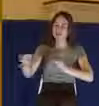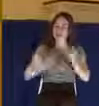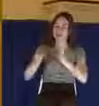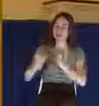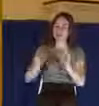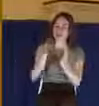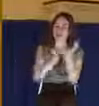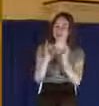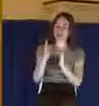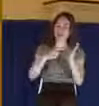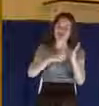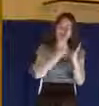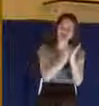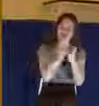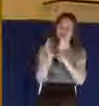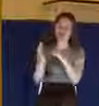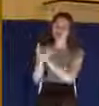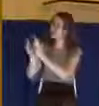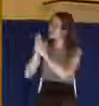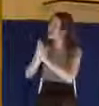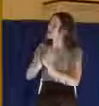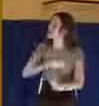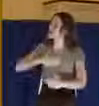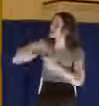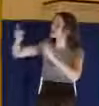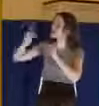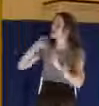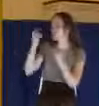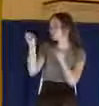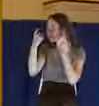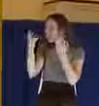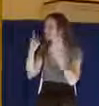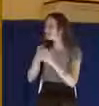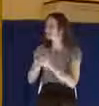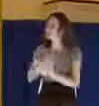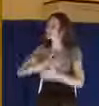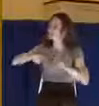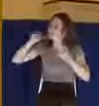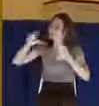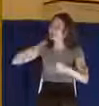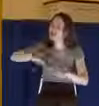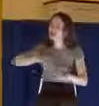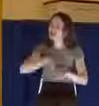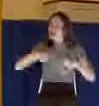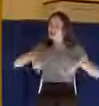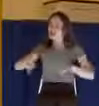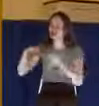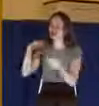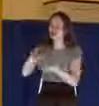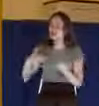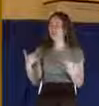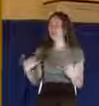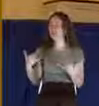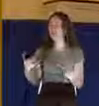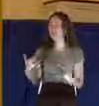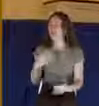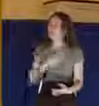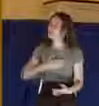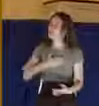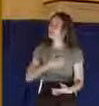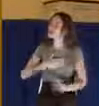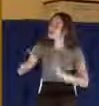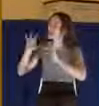And we pray, Lord, that you will give us understanding, that you will bless us as we study this today, that you'll speak the hearts